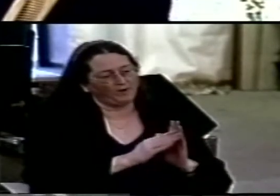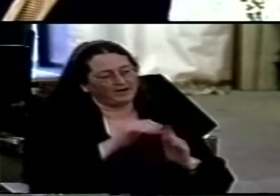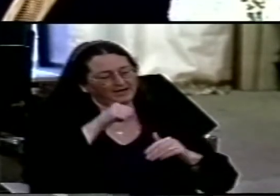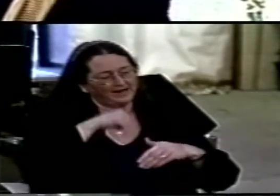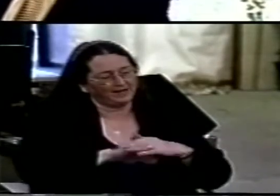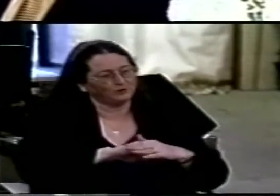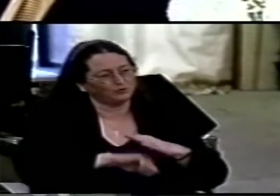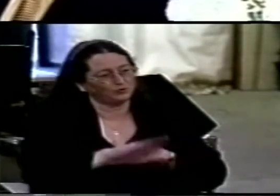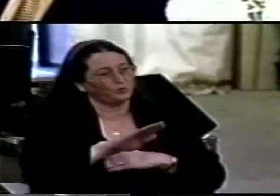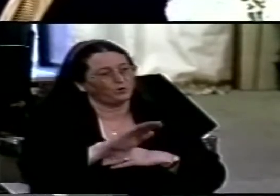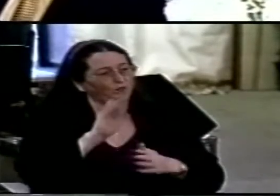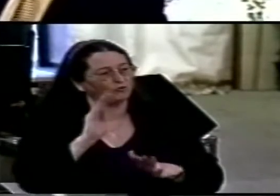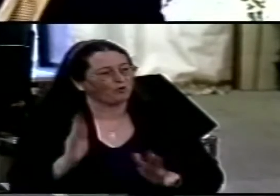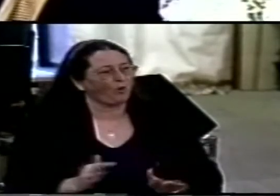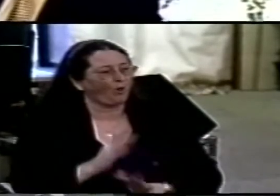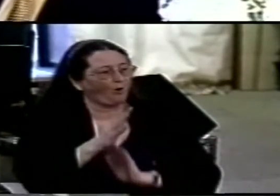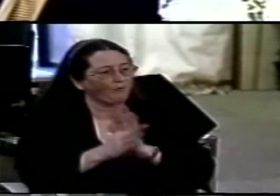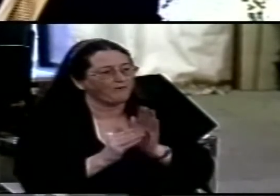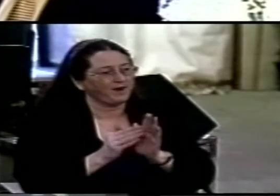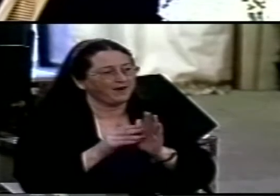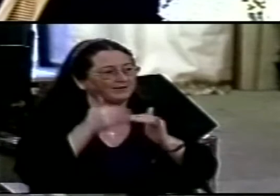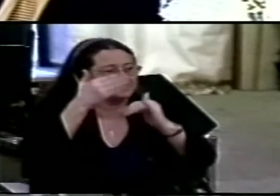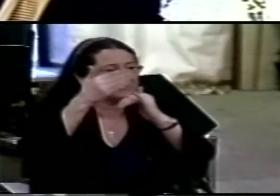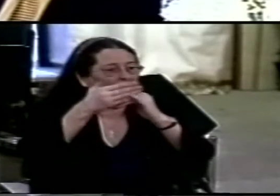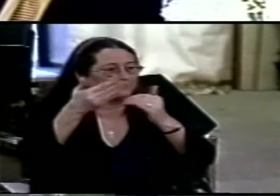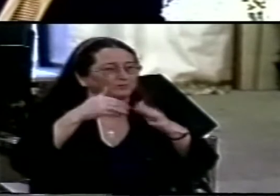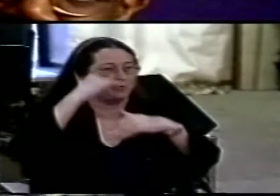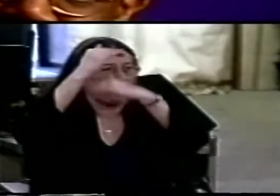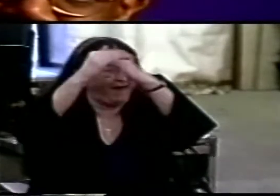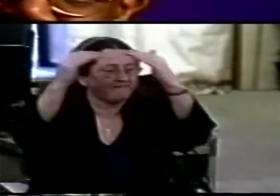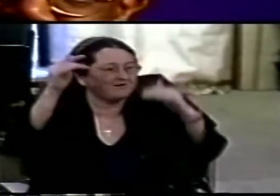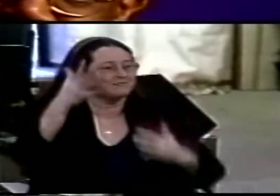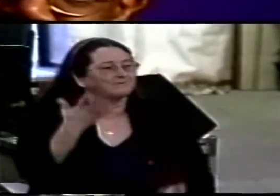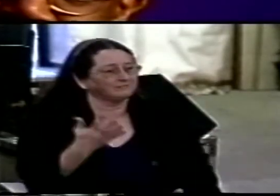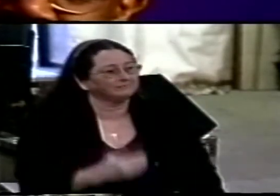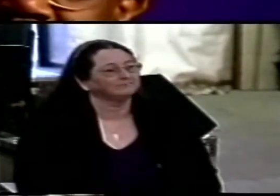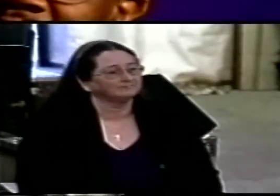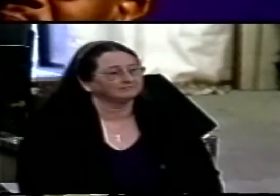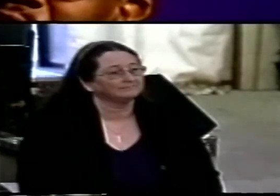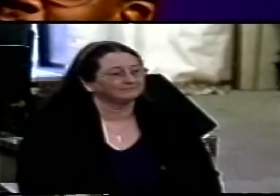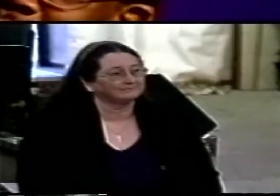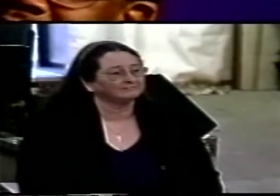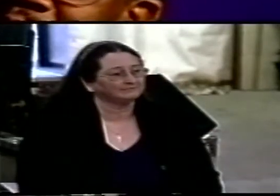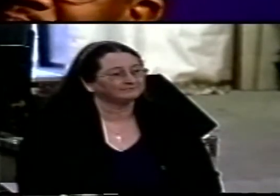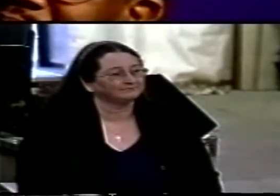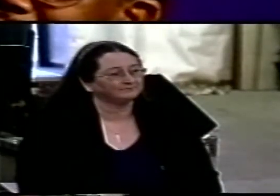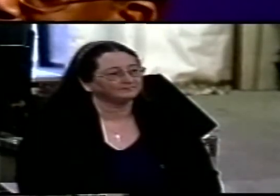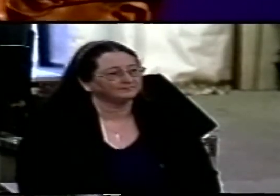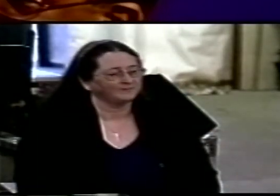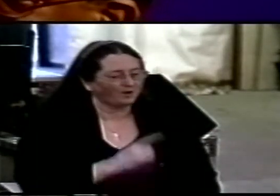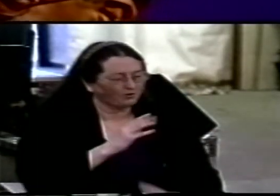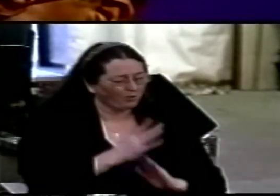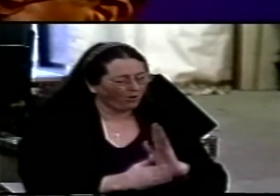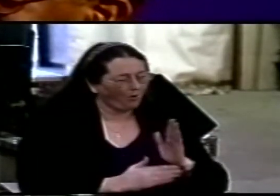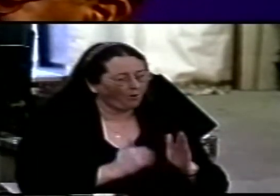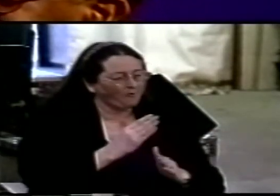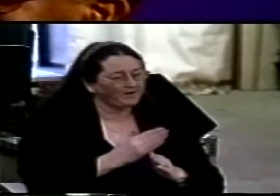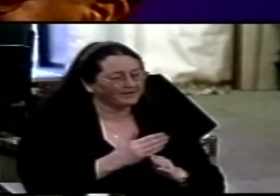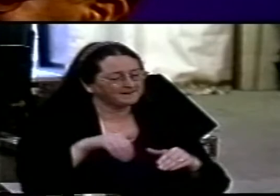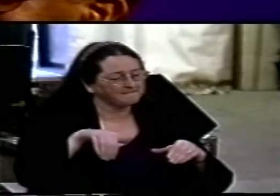in heaven we take our places worstly suggested and this glory is a part of the equation